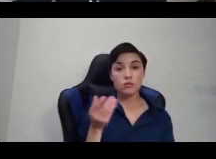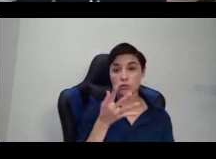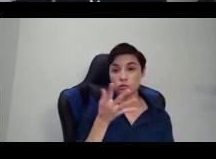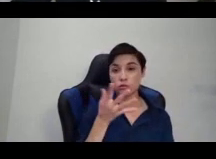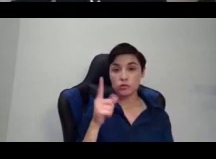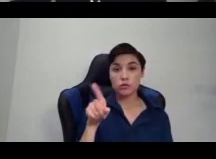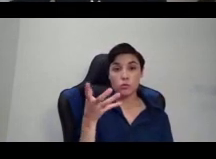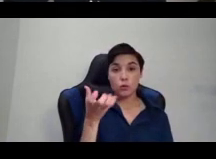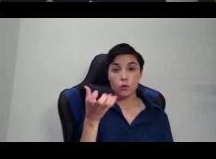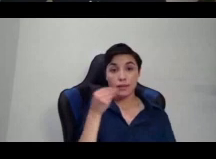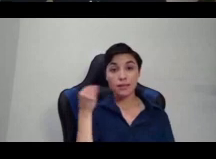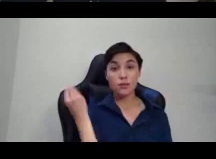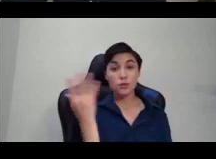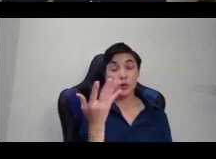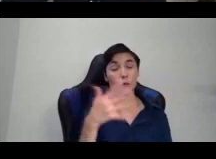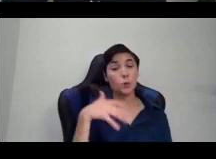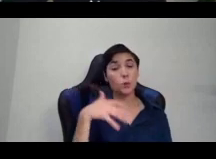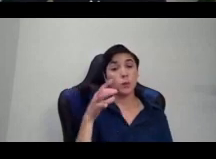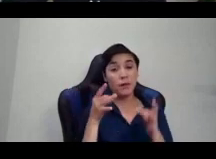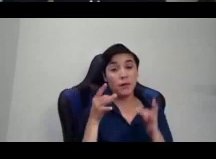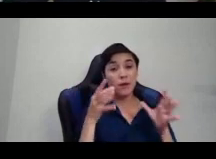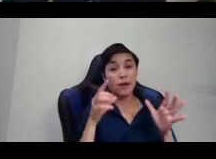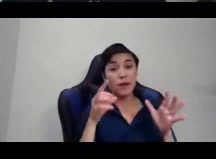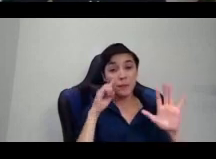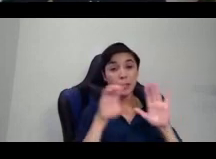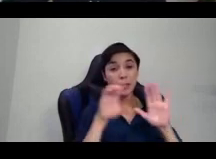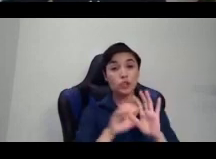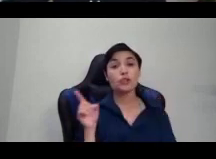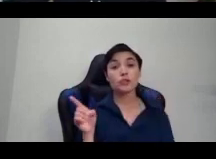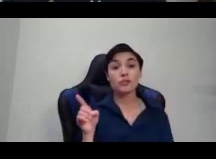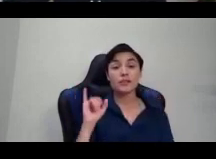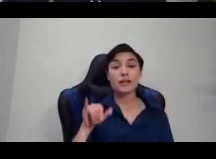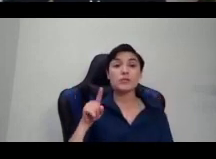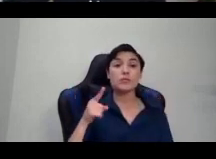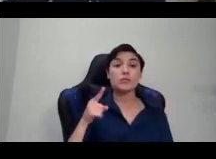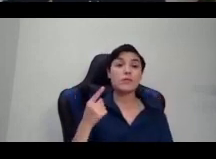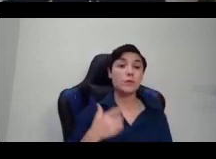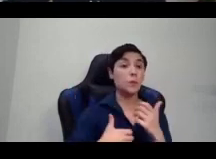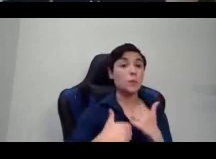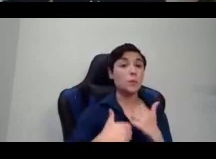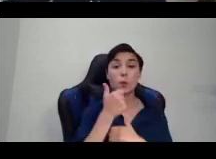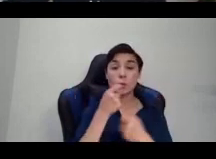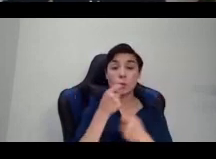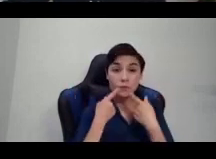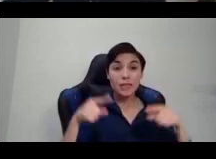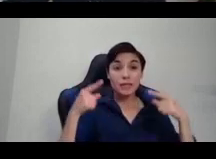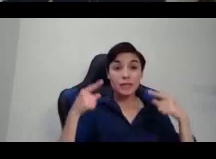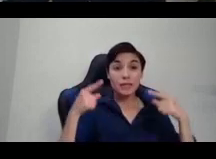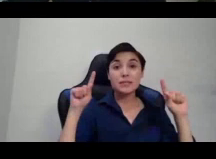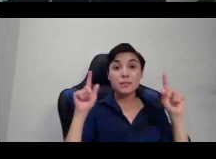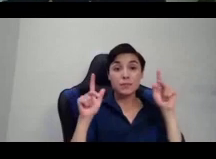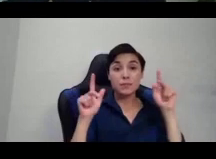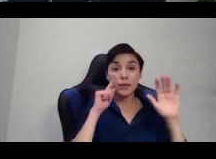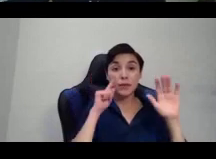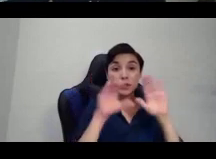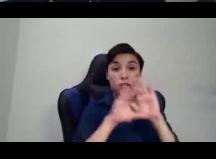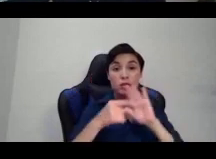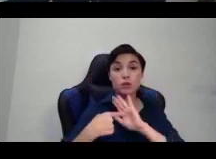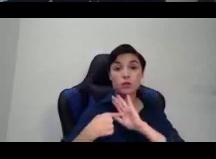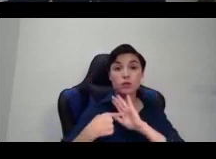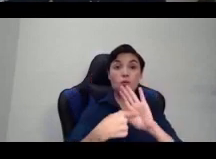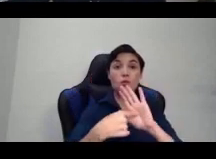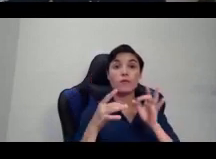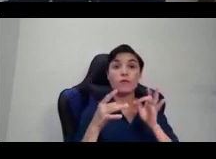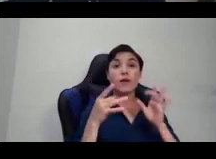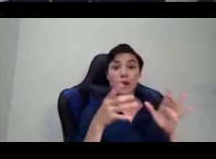one of the most famous images of anti-indigenous violence from the conquistadores. What's interesting is that people rarely